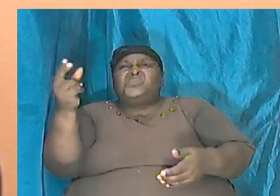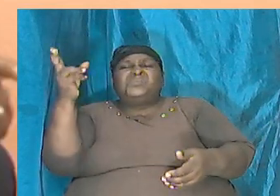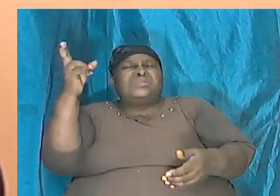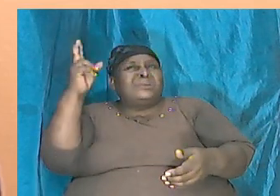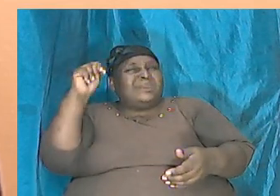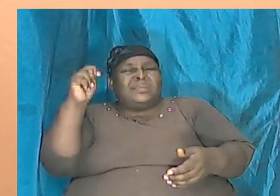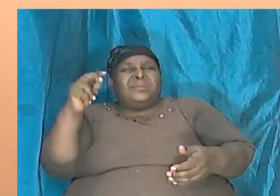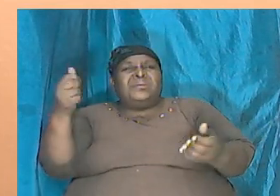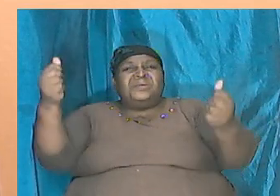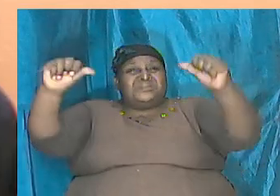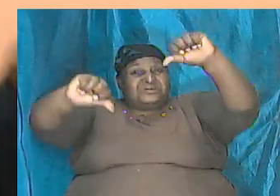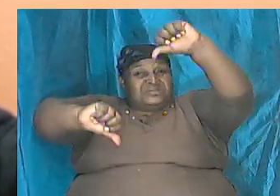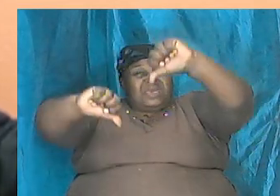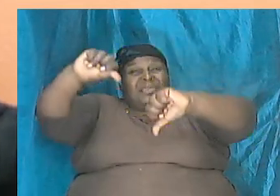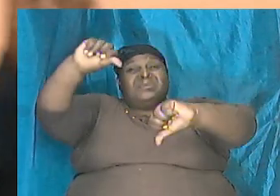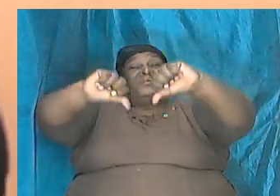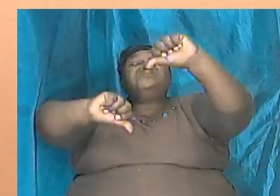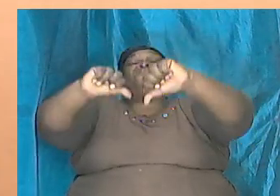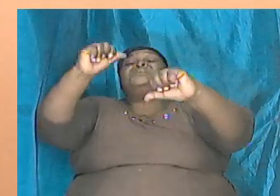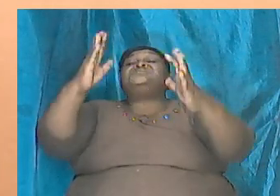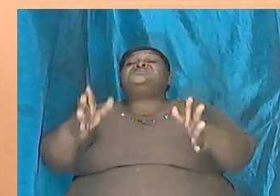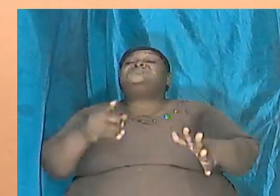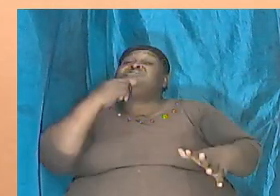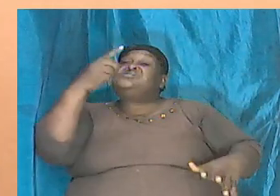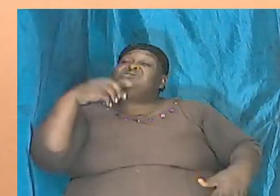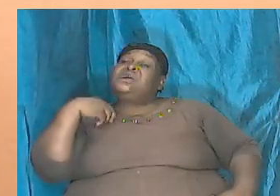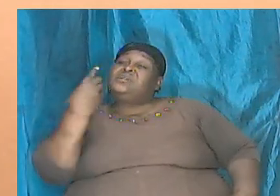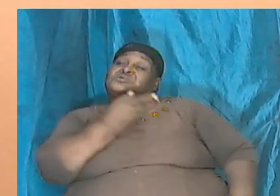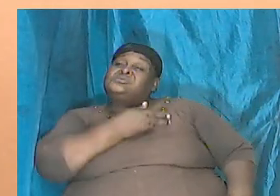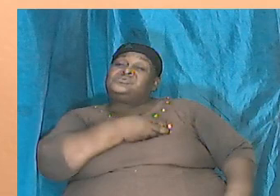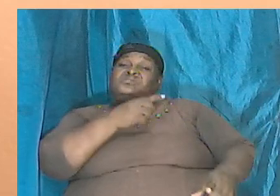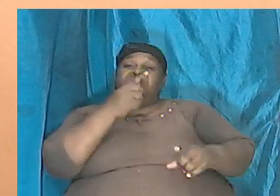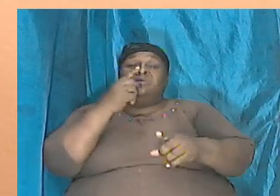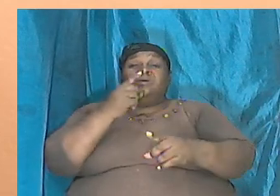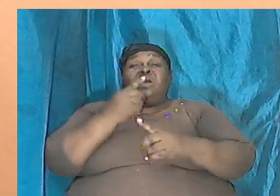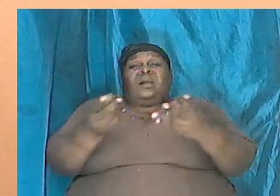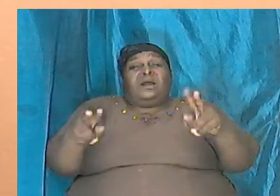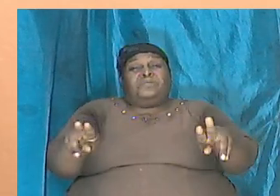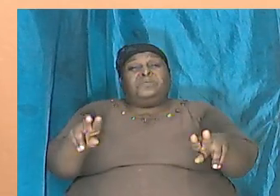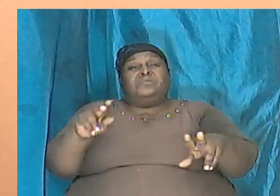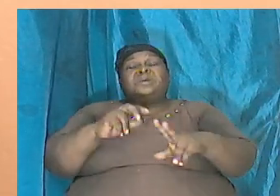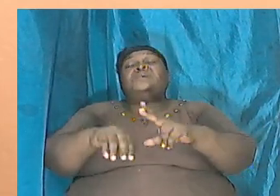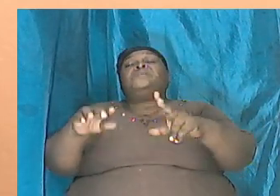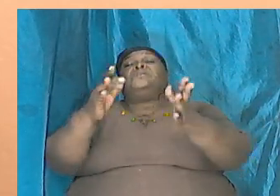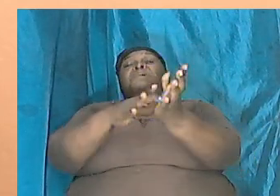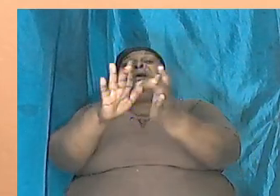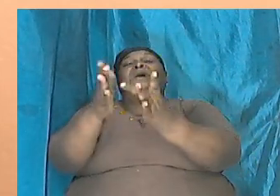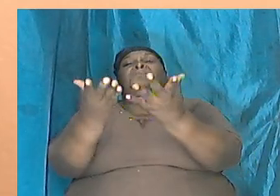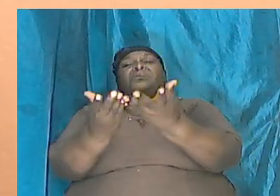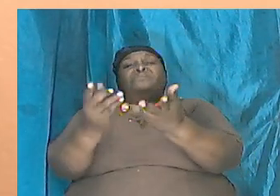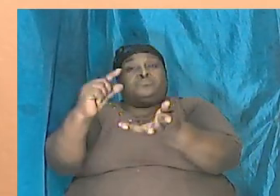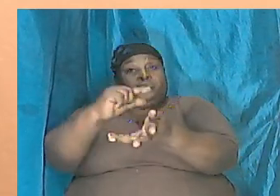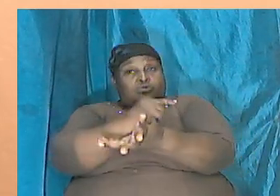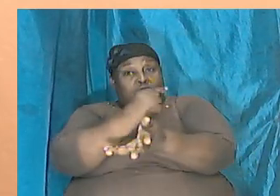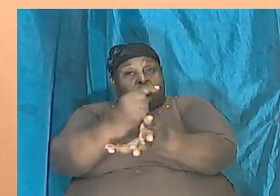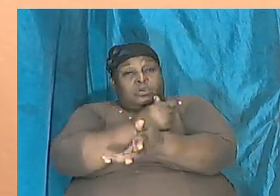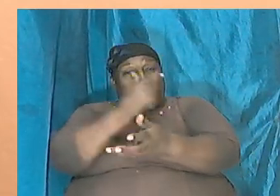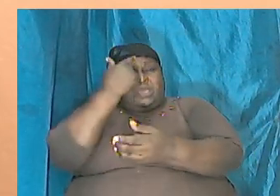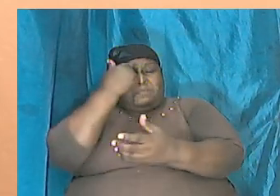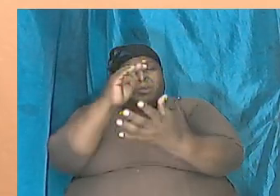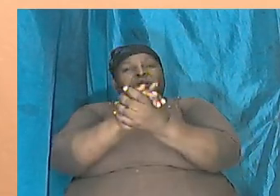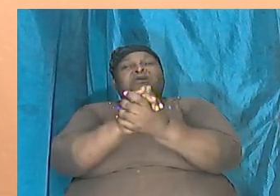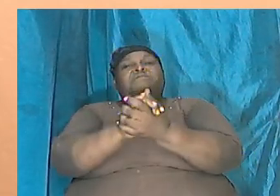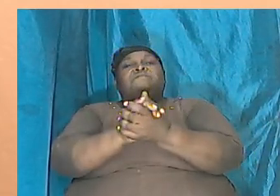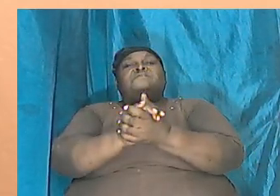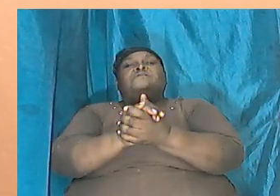to tell us what was happening it is right in the book and we can accept and we can believe the book. I